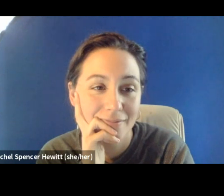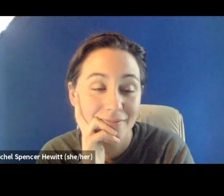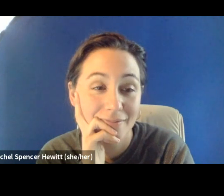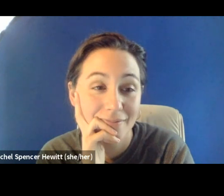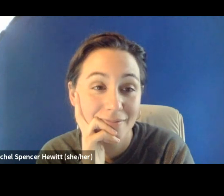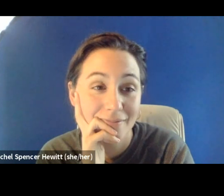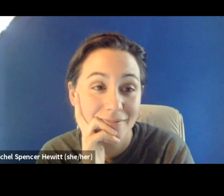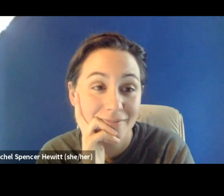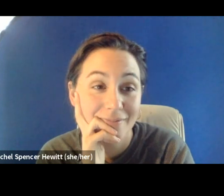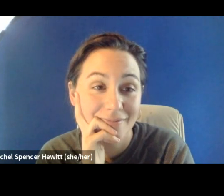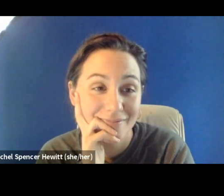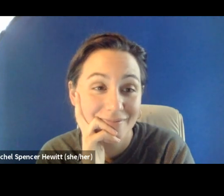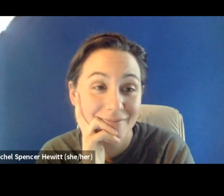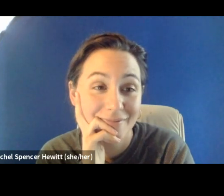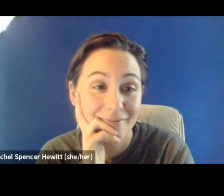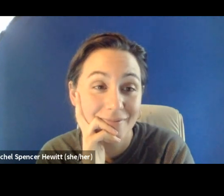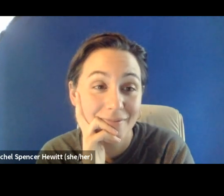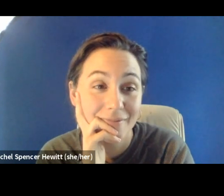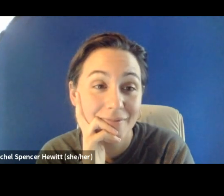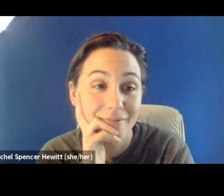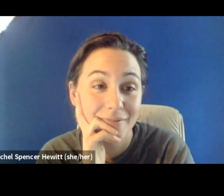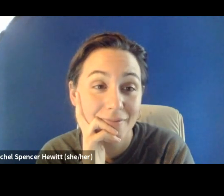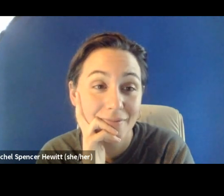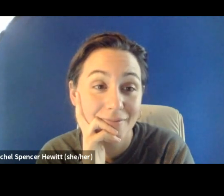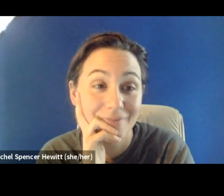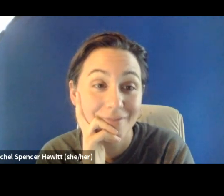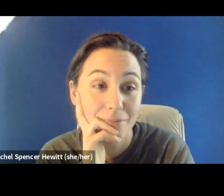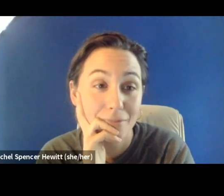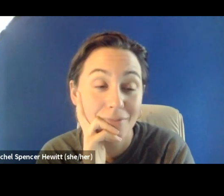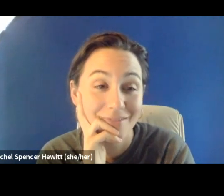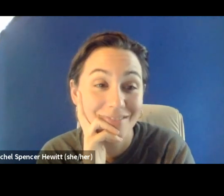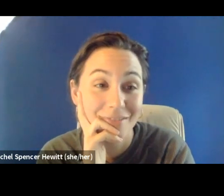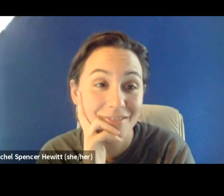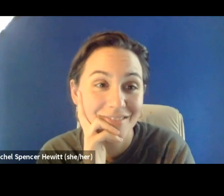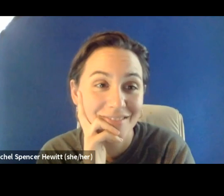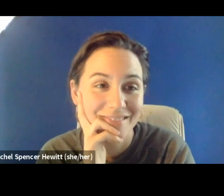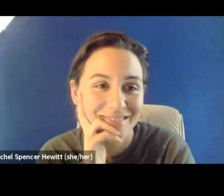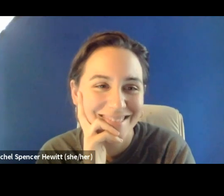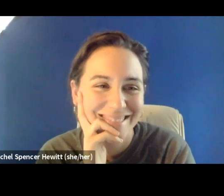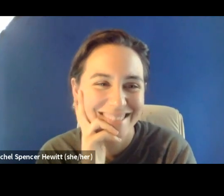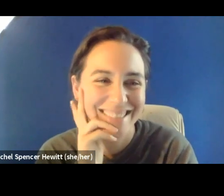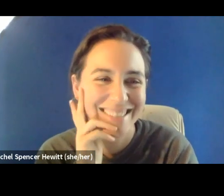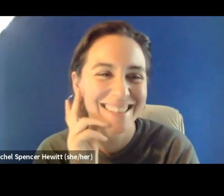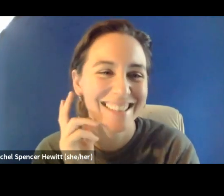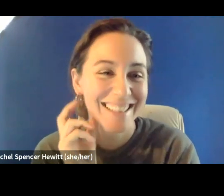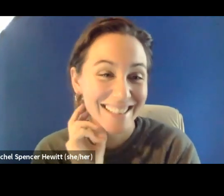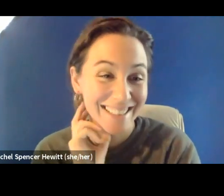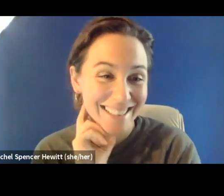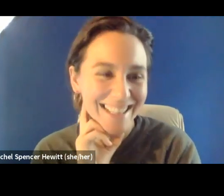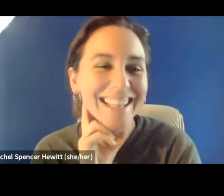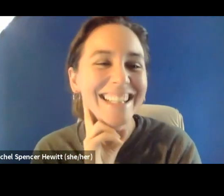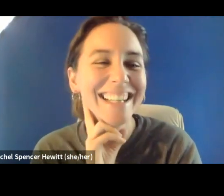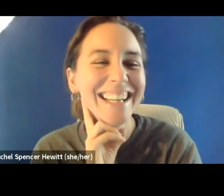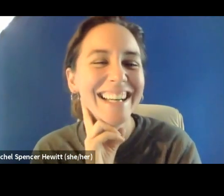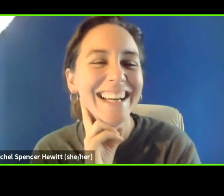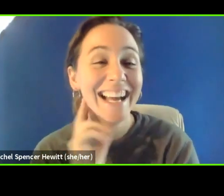invited artists. And then Roberta was like, did you, did you think about childcare as my friends? And I was like, Oh no.